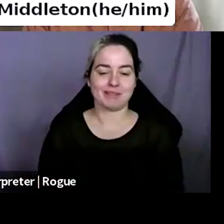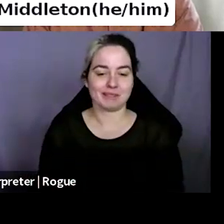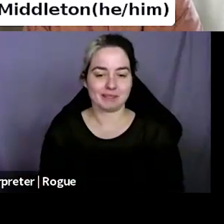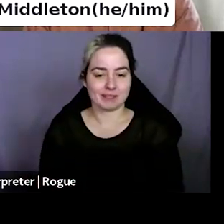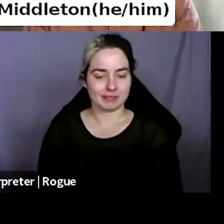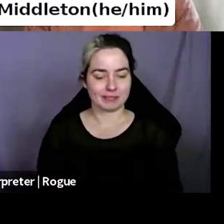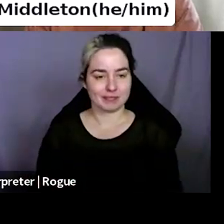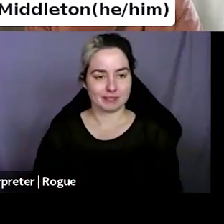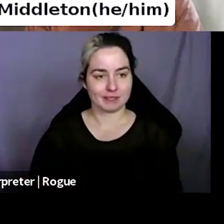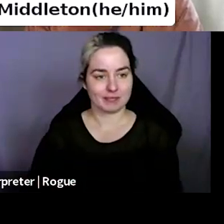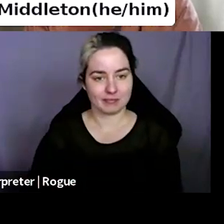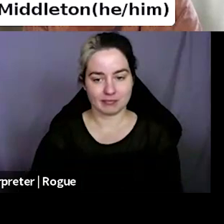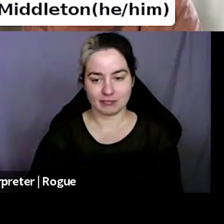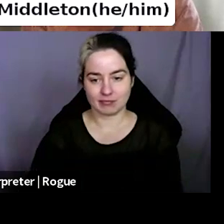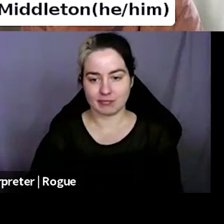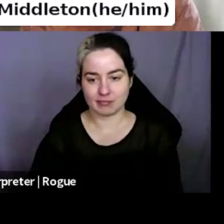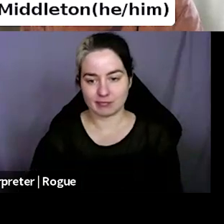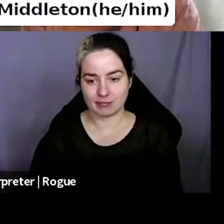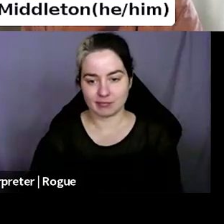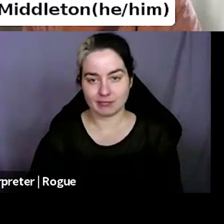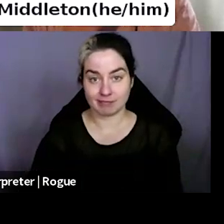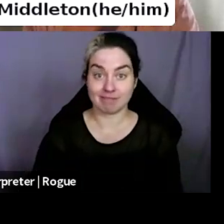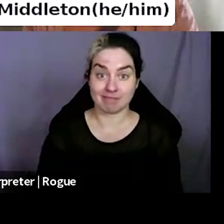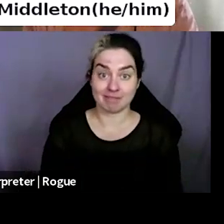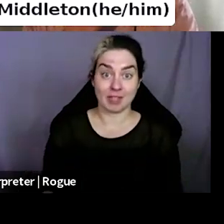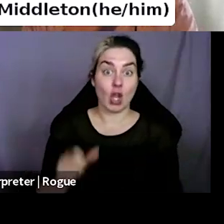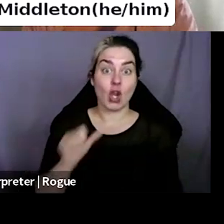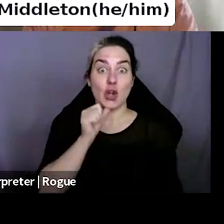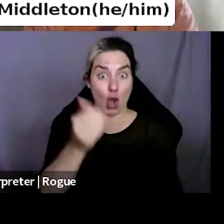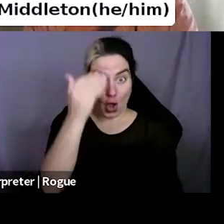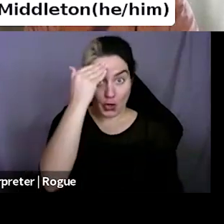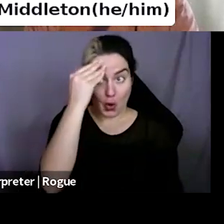Very nice. Um, ignorance is bliss indeed.